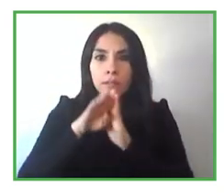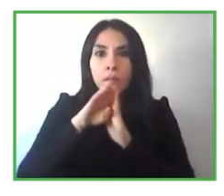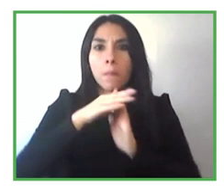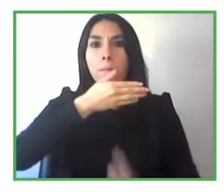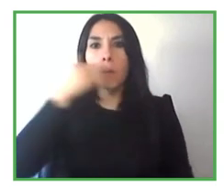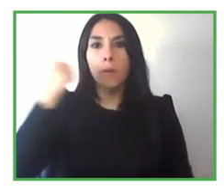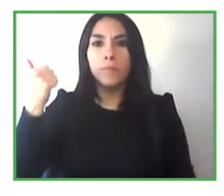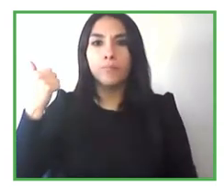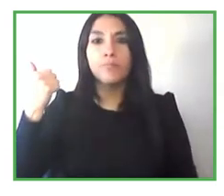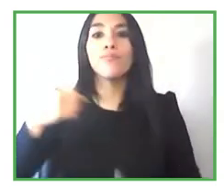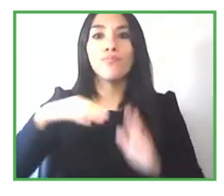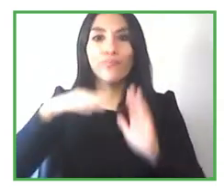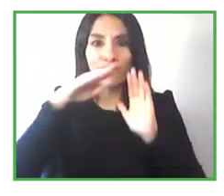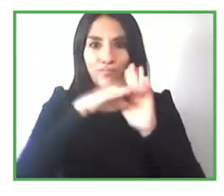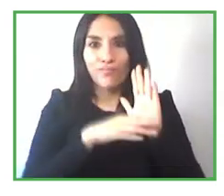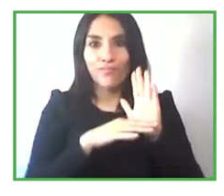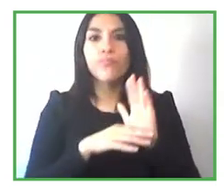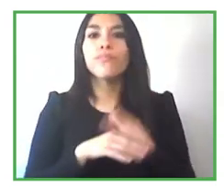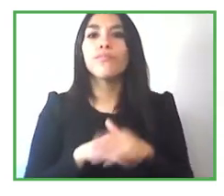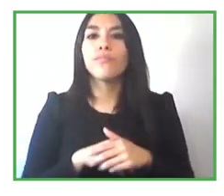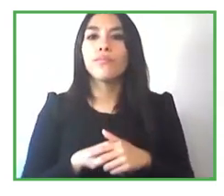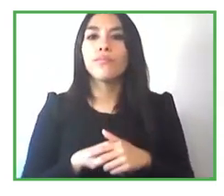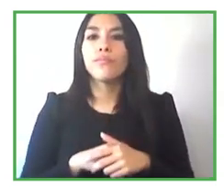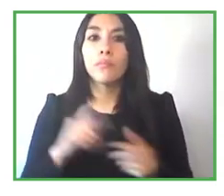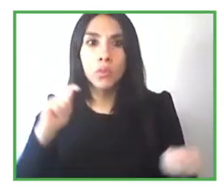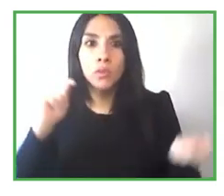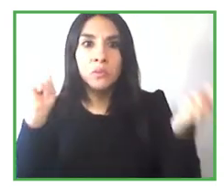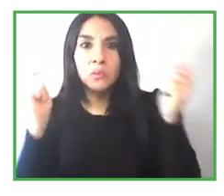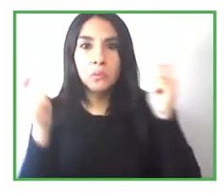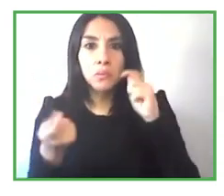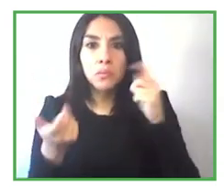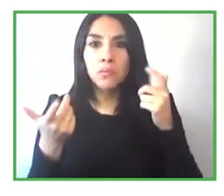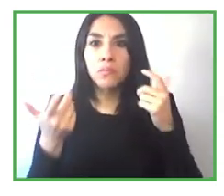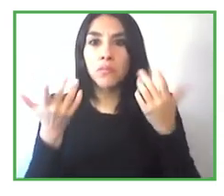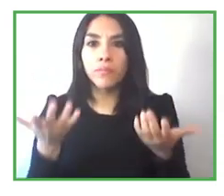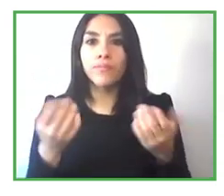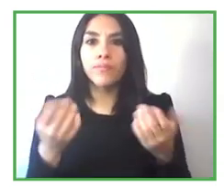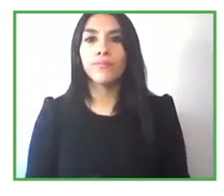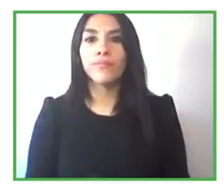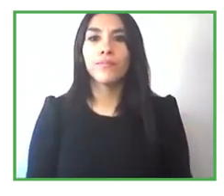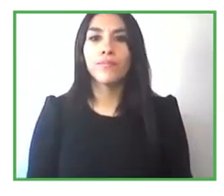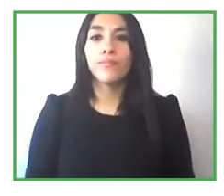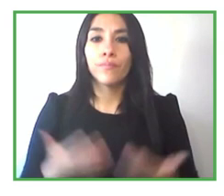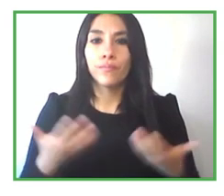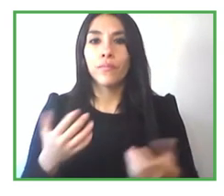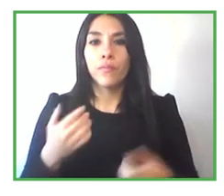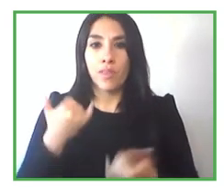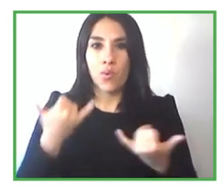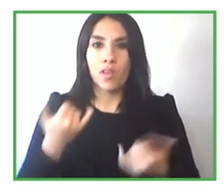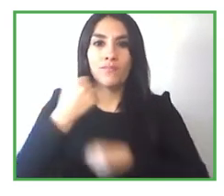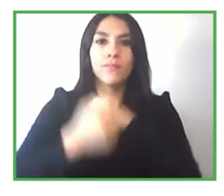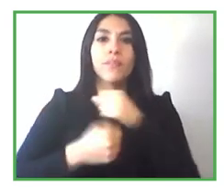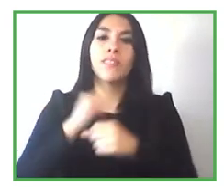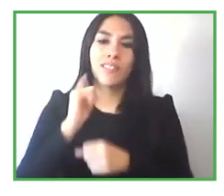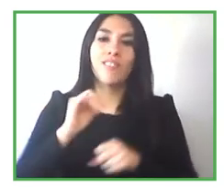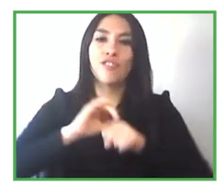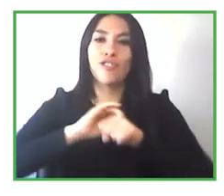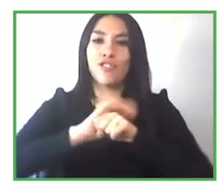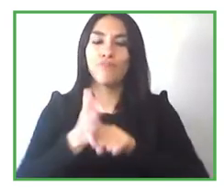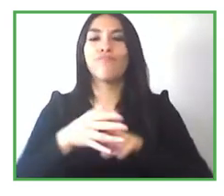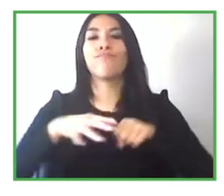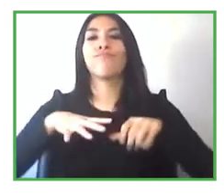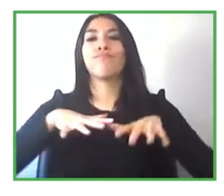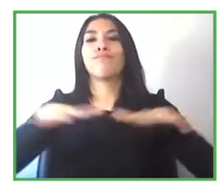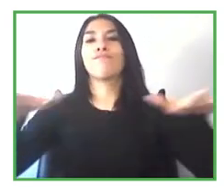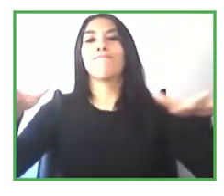we had to upskill all our graduates in computer skills because all of our internships moved